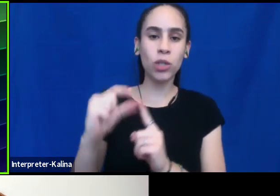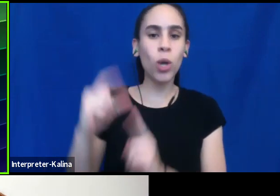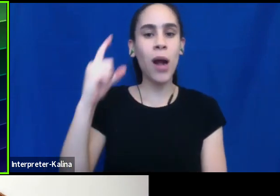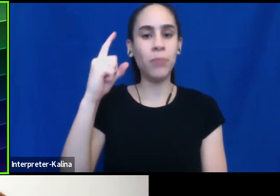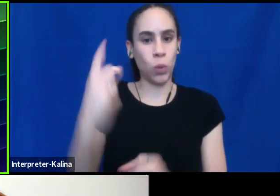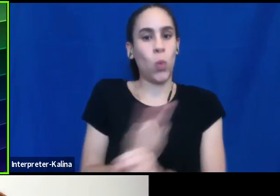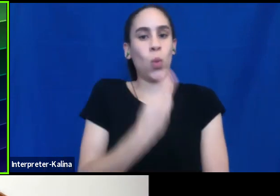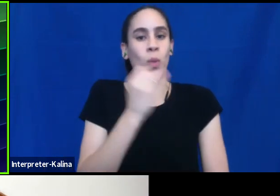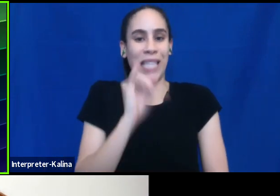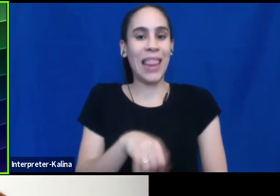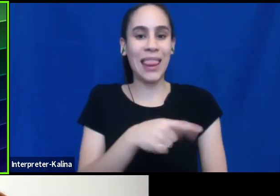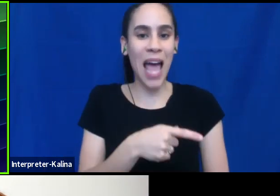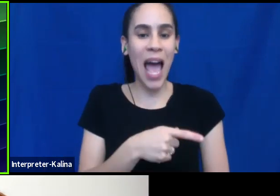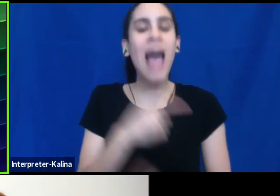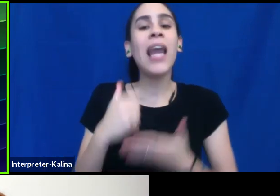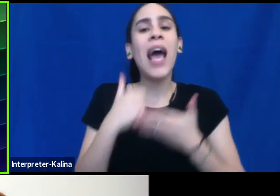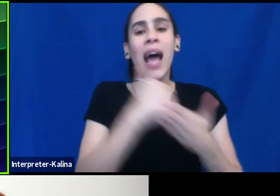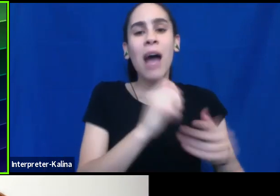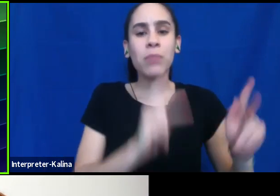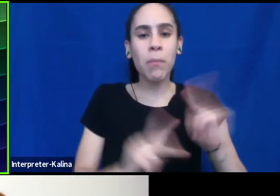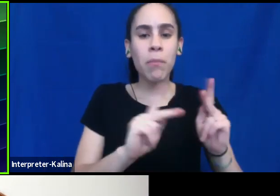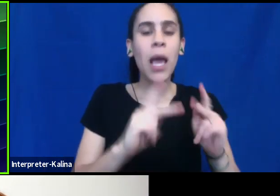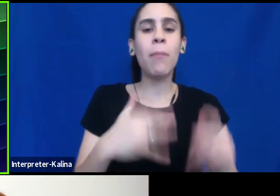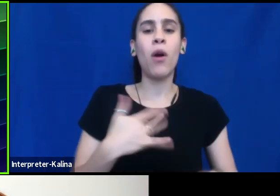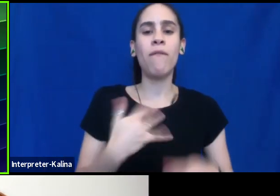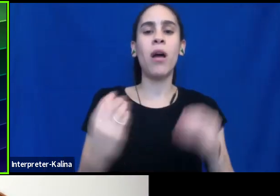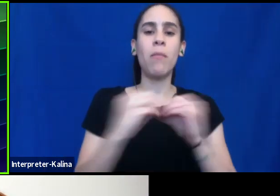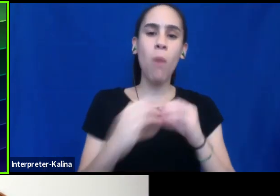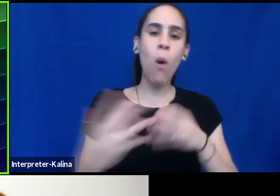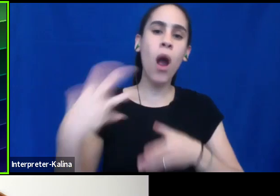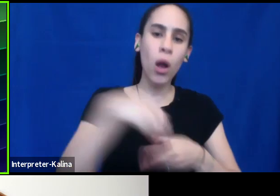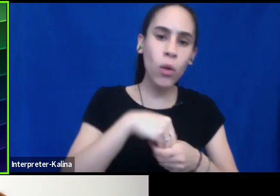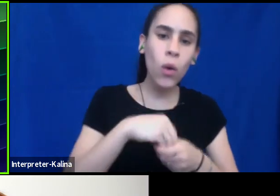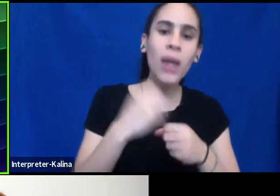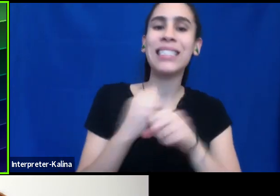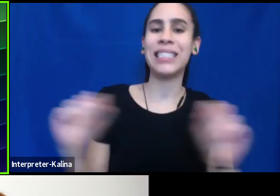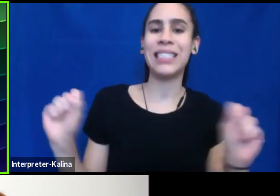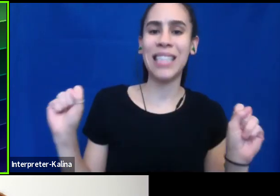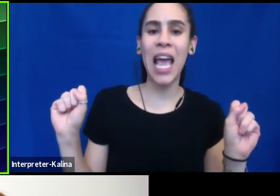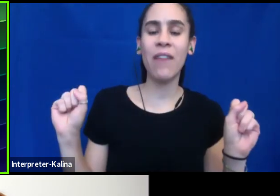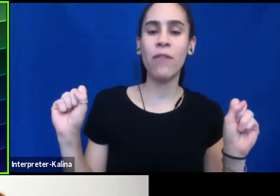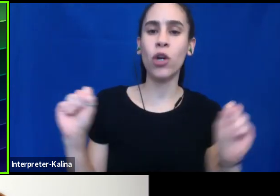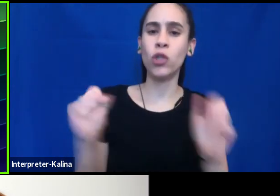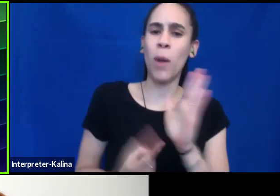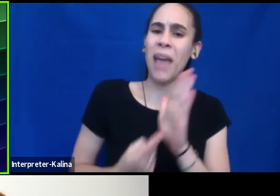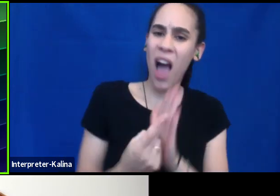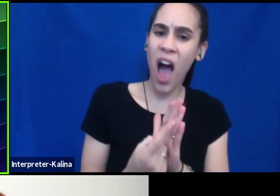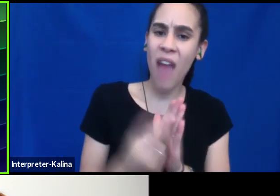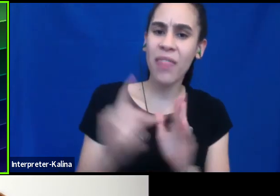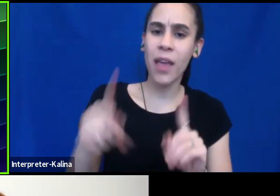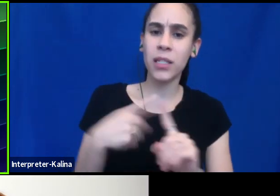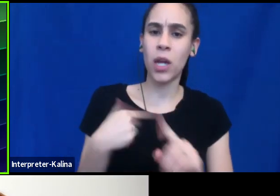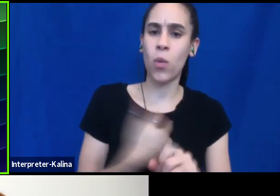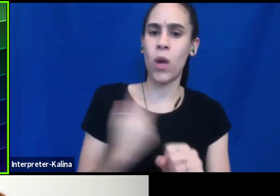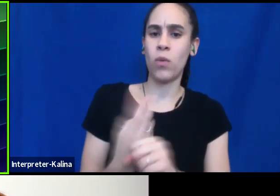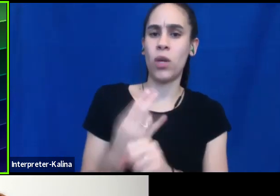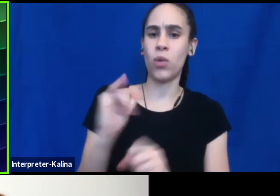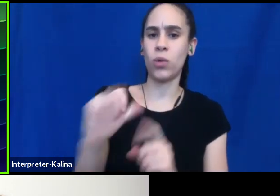help people feel much more included and much safer to, uh, be authentic when we're using those terms.